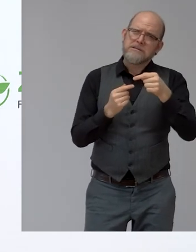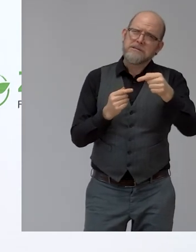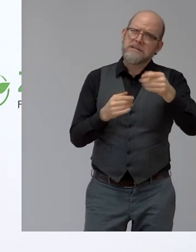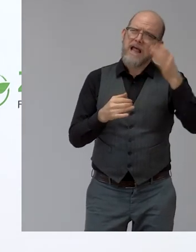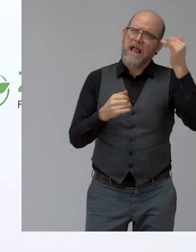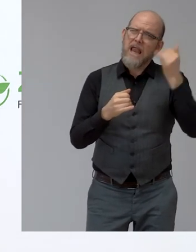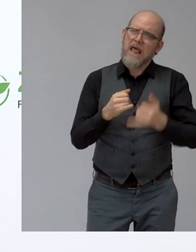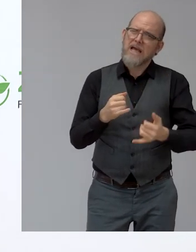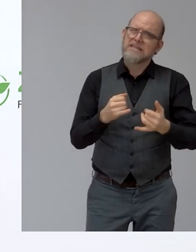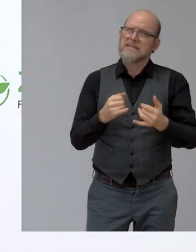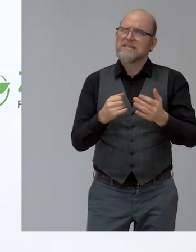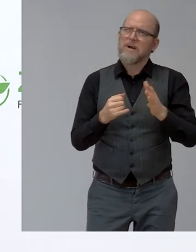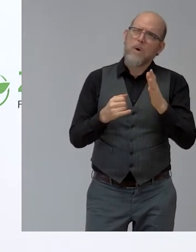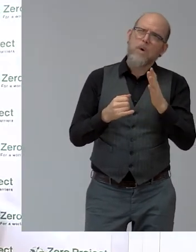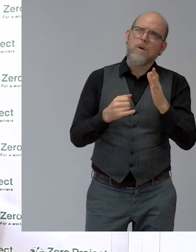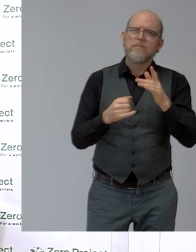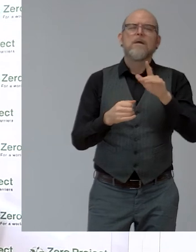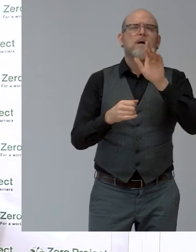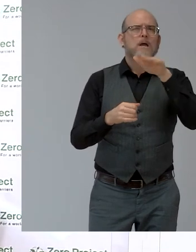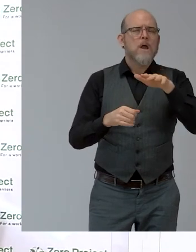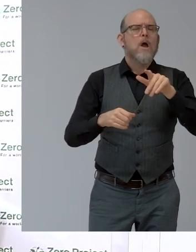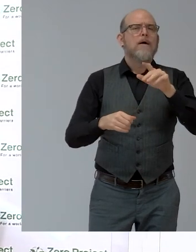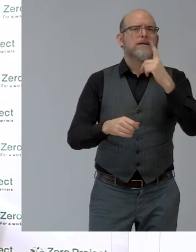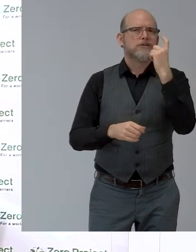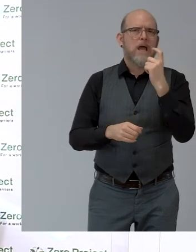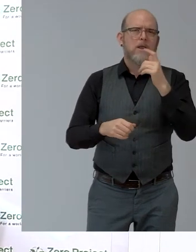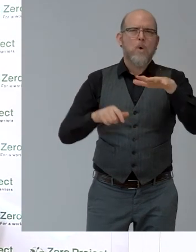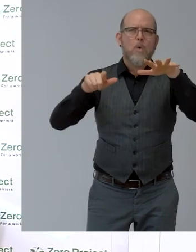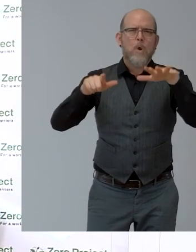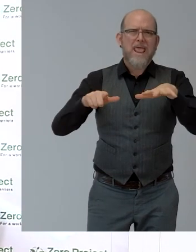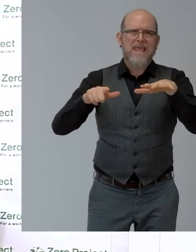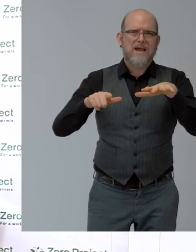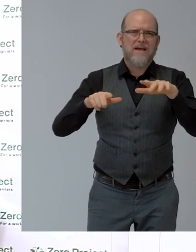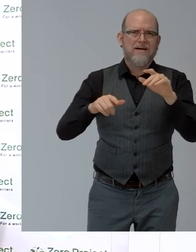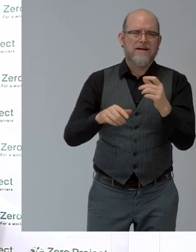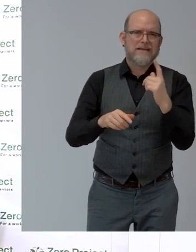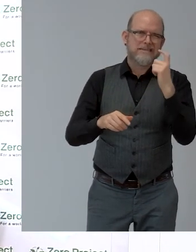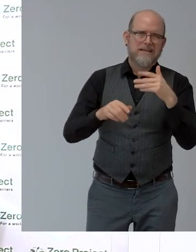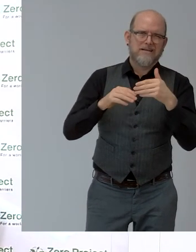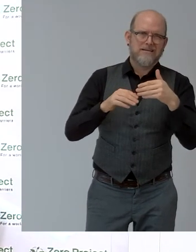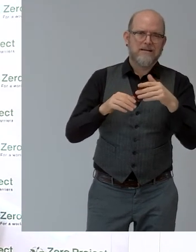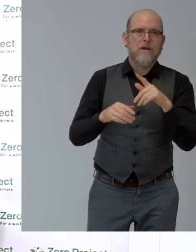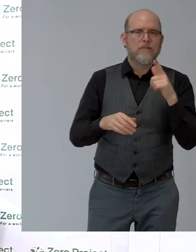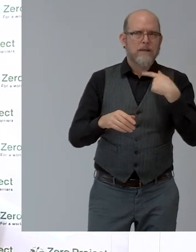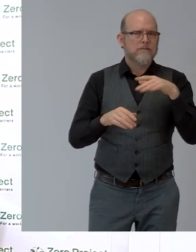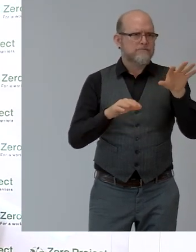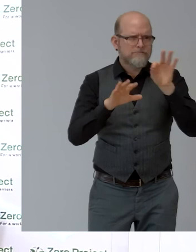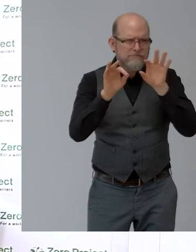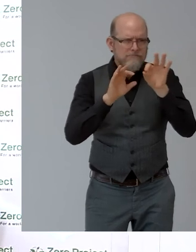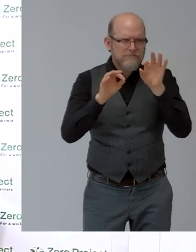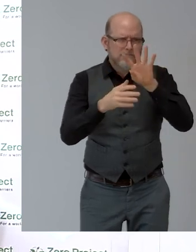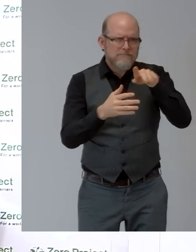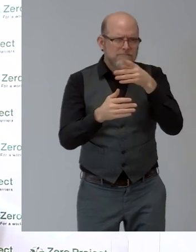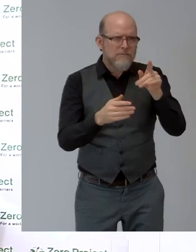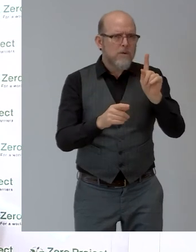mainly Milford's jobs are pending back to you. Then it's the peer review, evaluation and voting period. Maybe Milford you come in here and